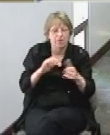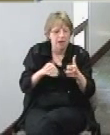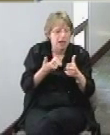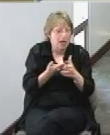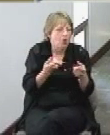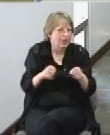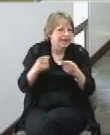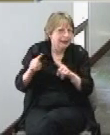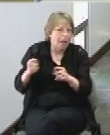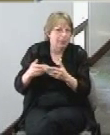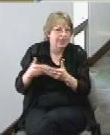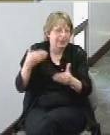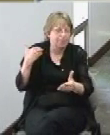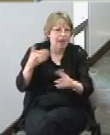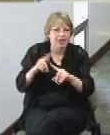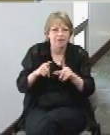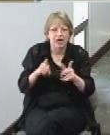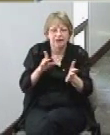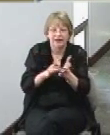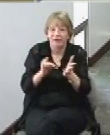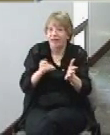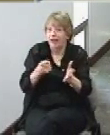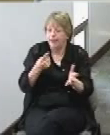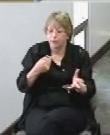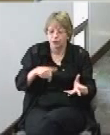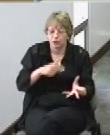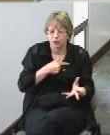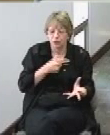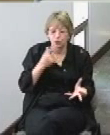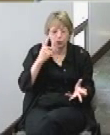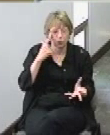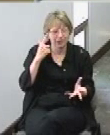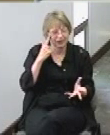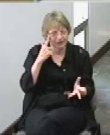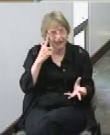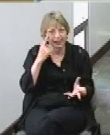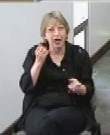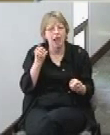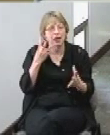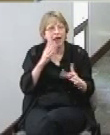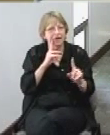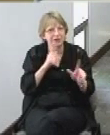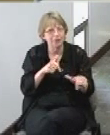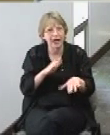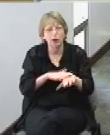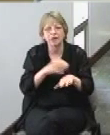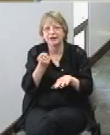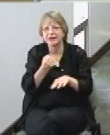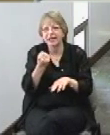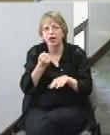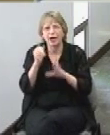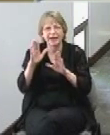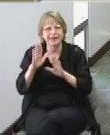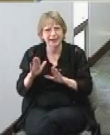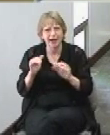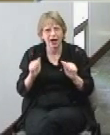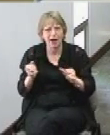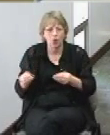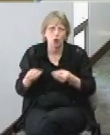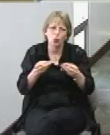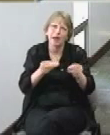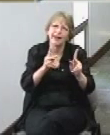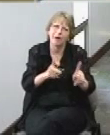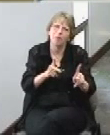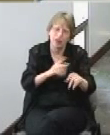in the past but the advantage of that is we anticipate a lot of demand on weekends and we can give people a set